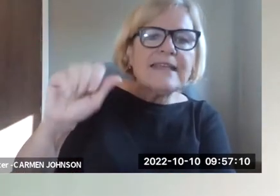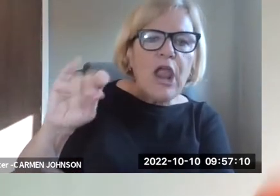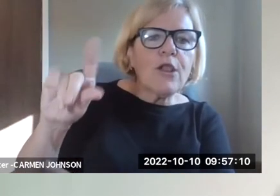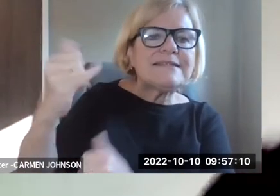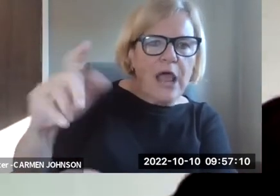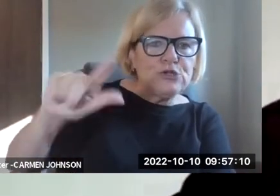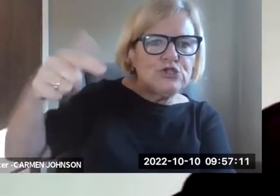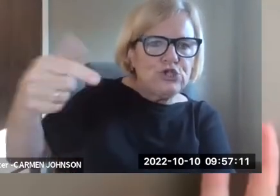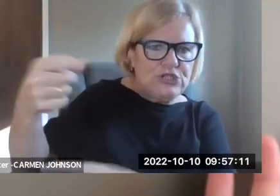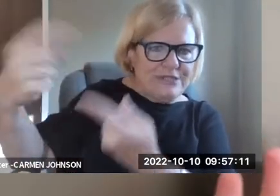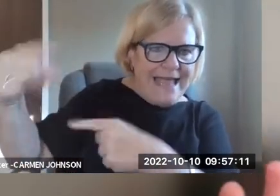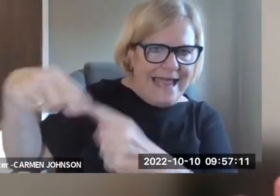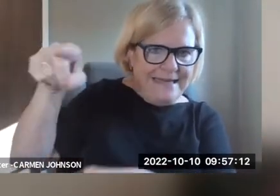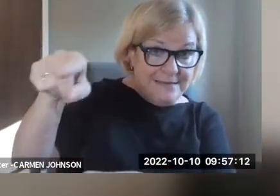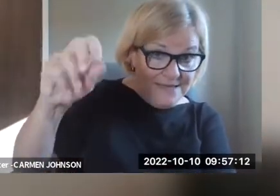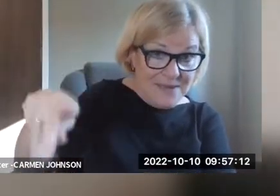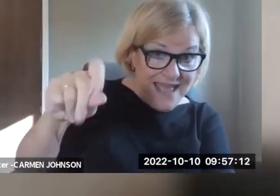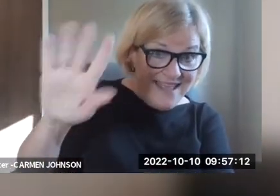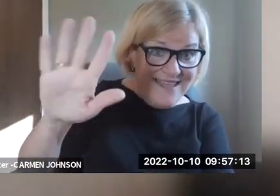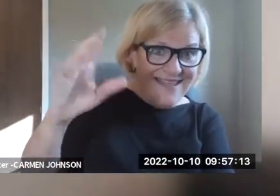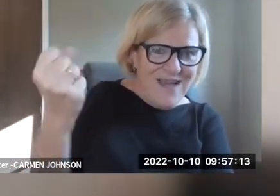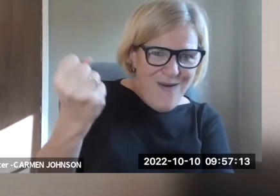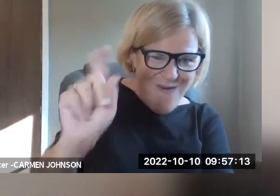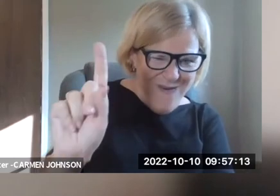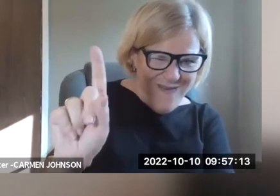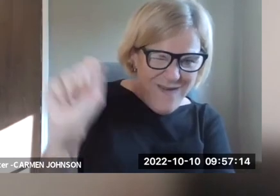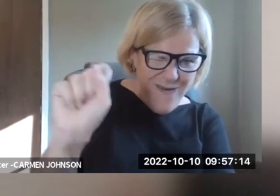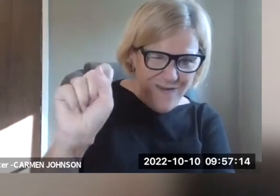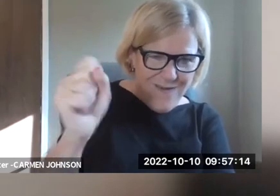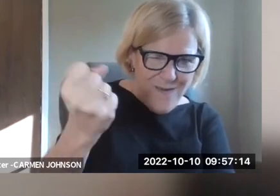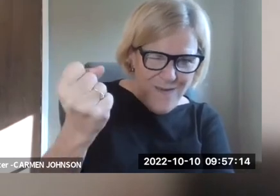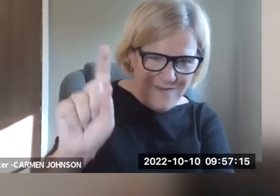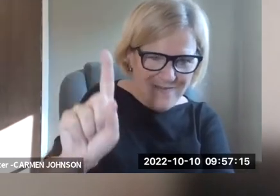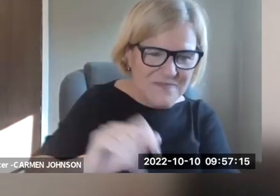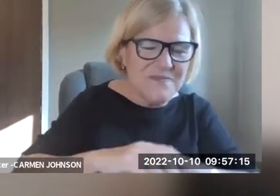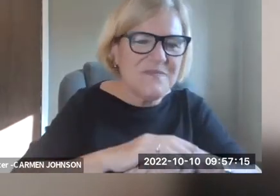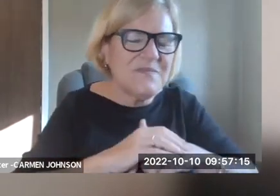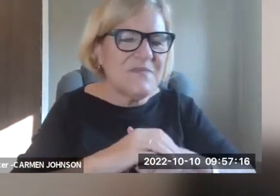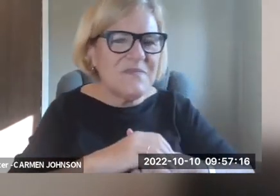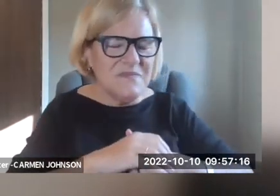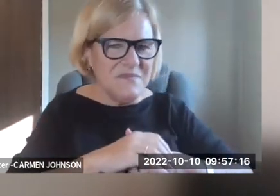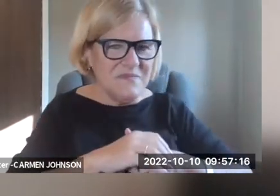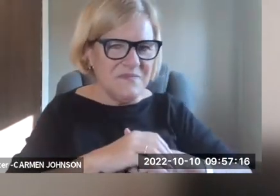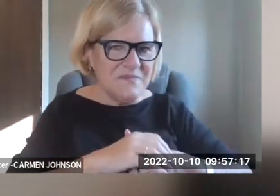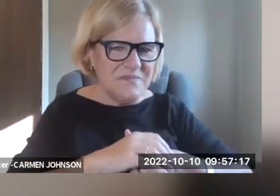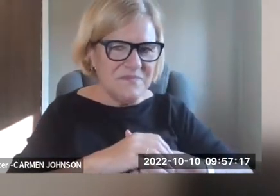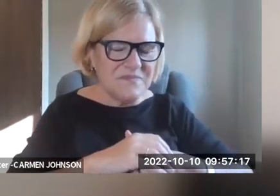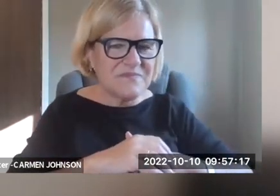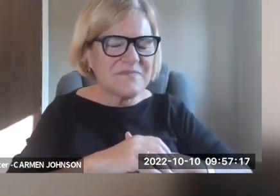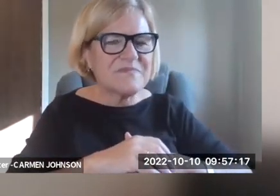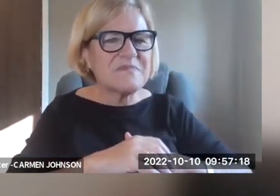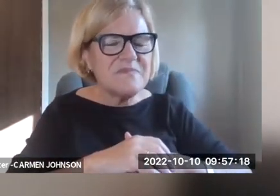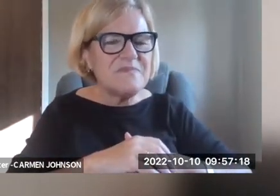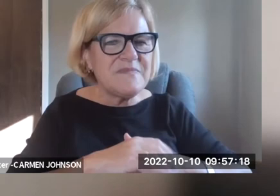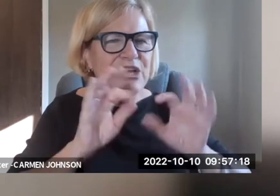I need to, I need to ask you not to go yet. I, it's, it's Caroline is up and she's signing. Okay. Just